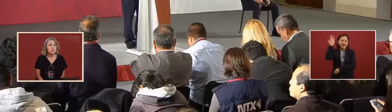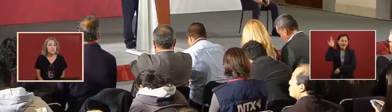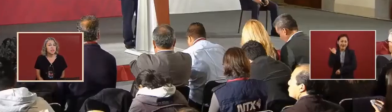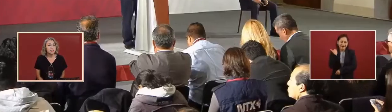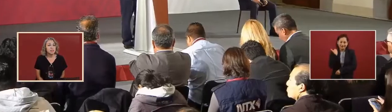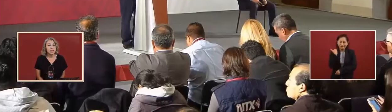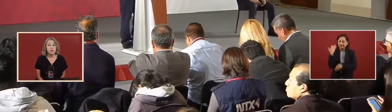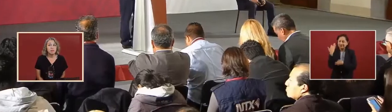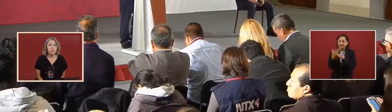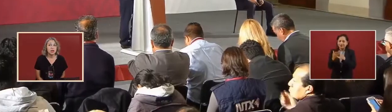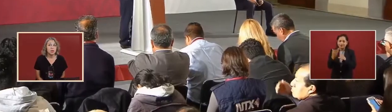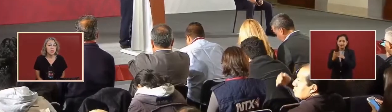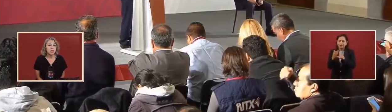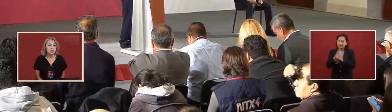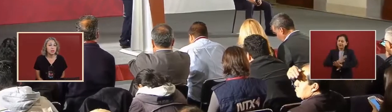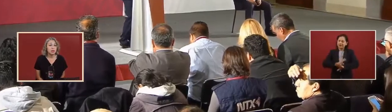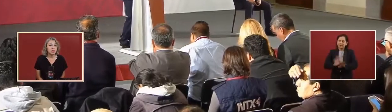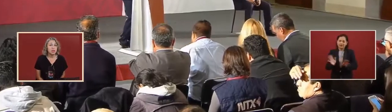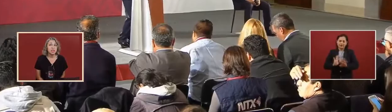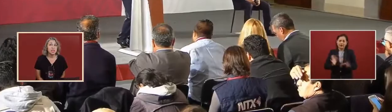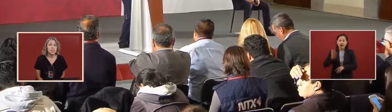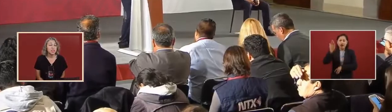touch the untouchable.